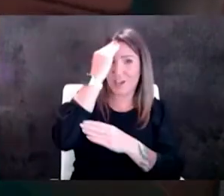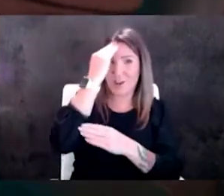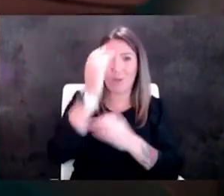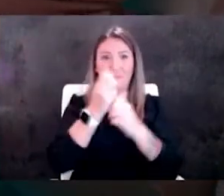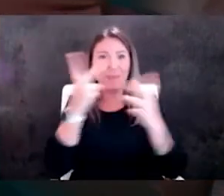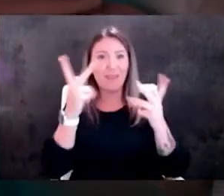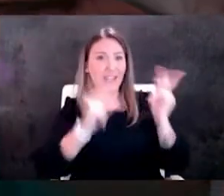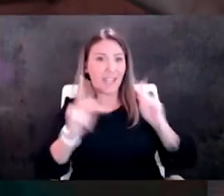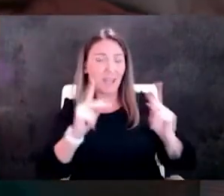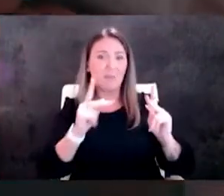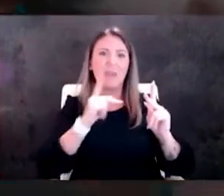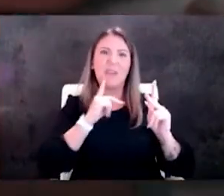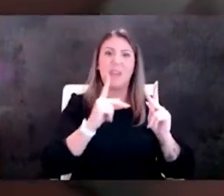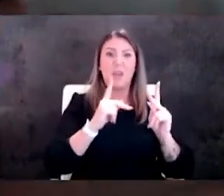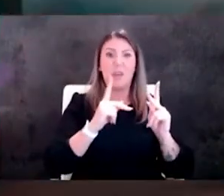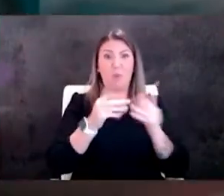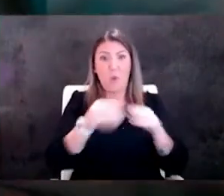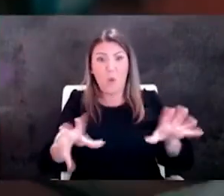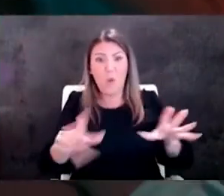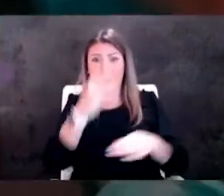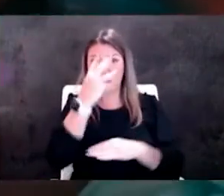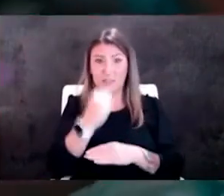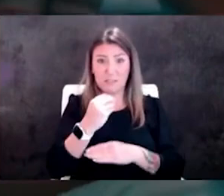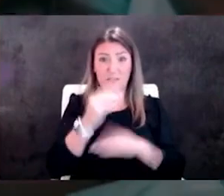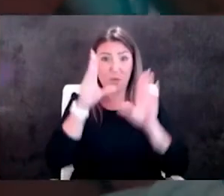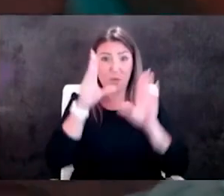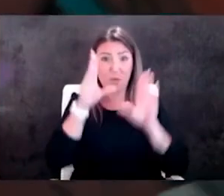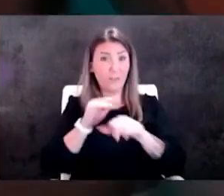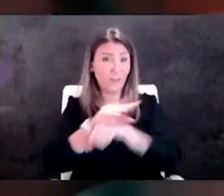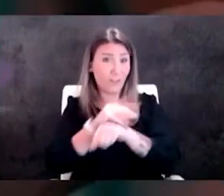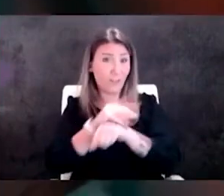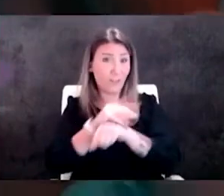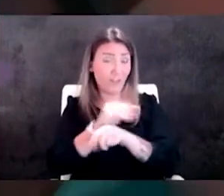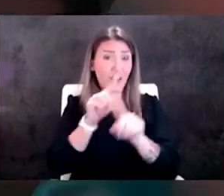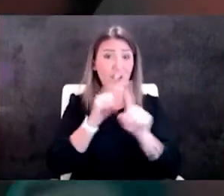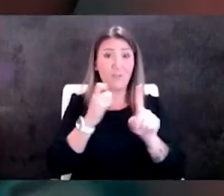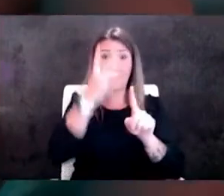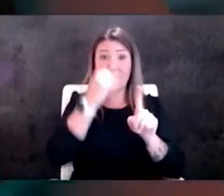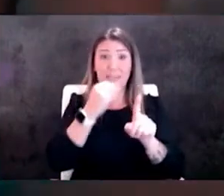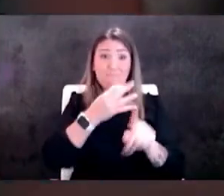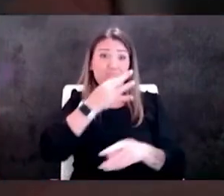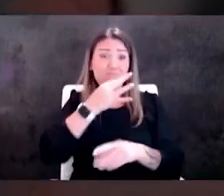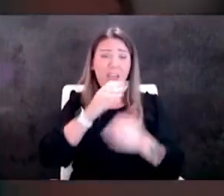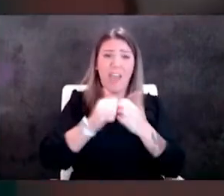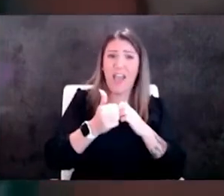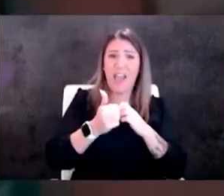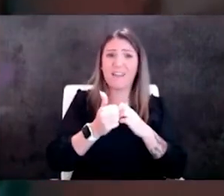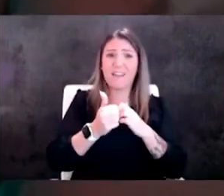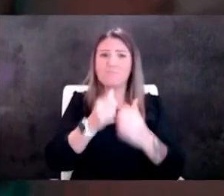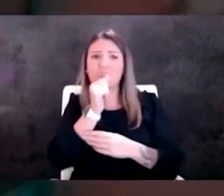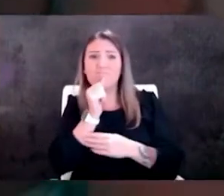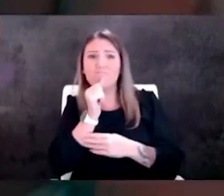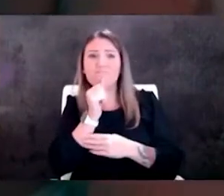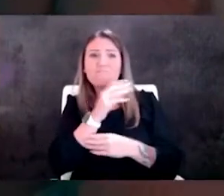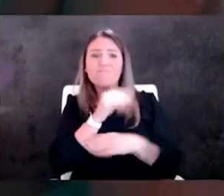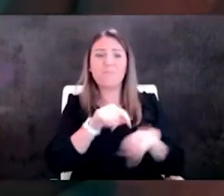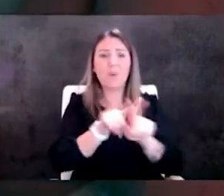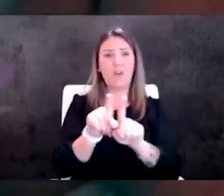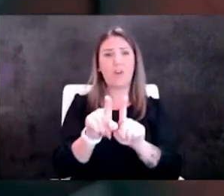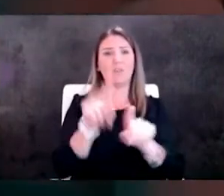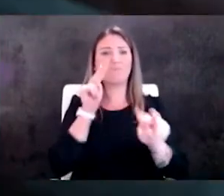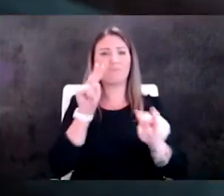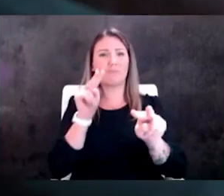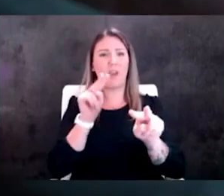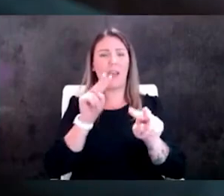shut-eye we've got some great advice from a sleep expert on how to cope we'll also take a look at how a recall